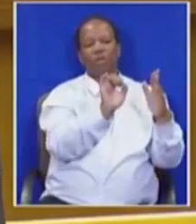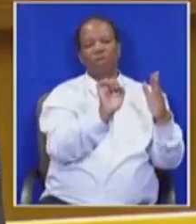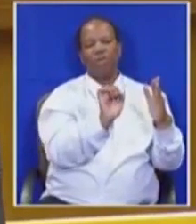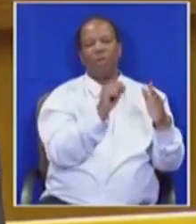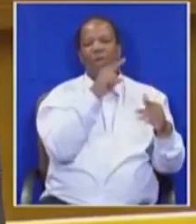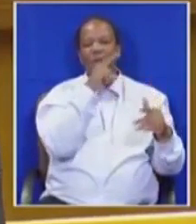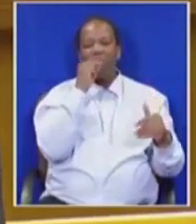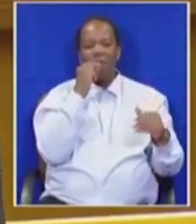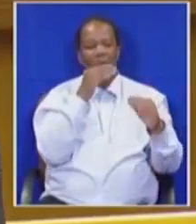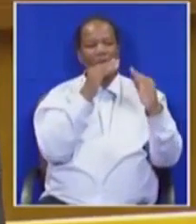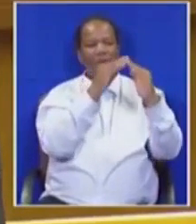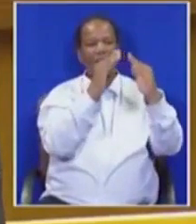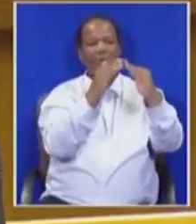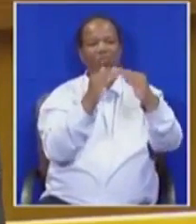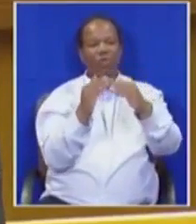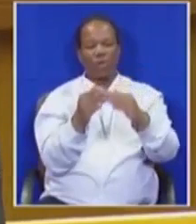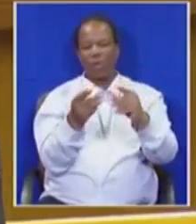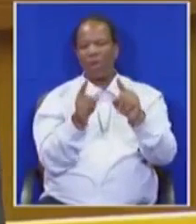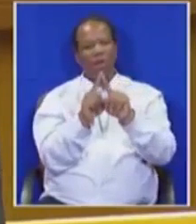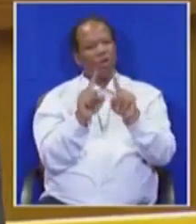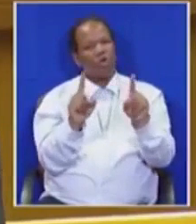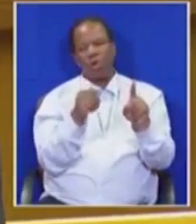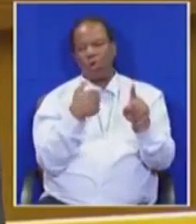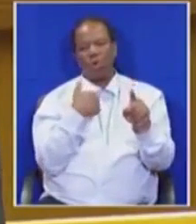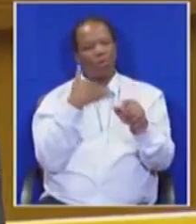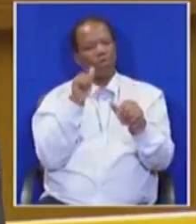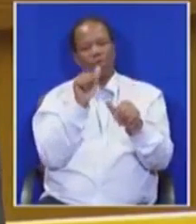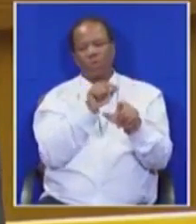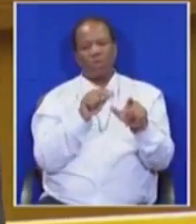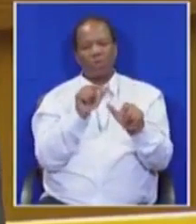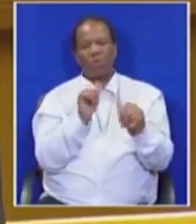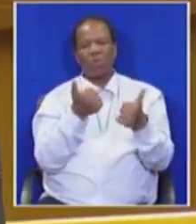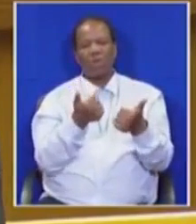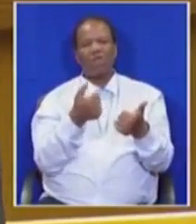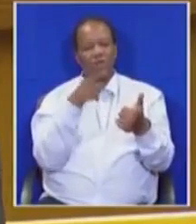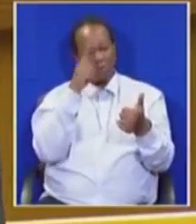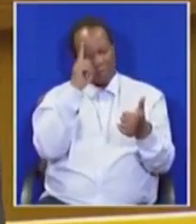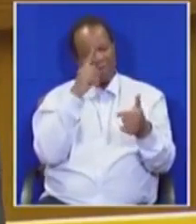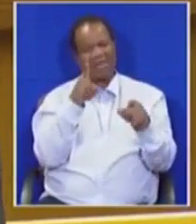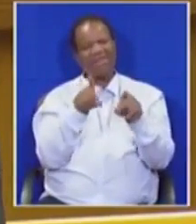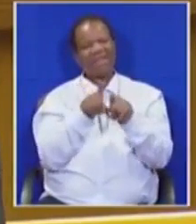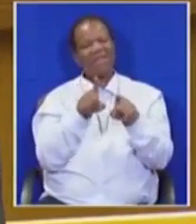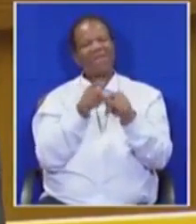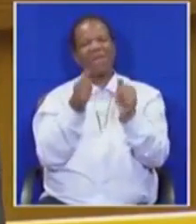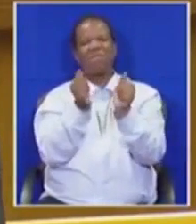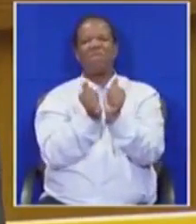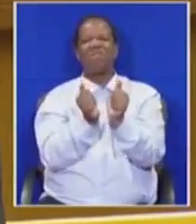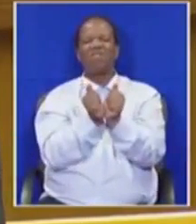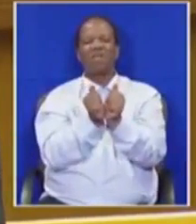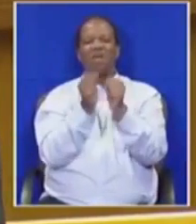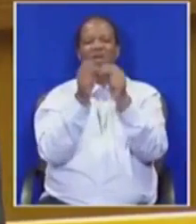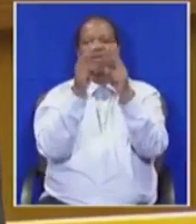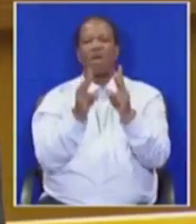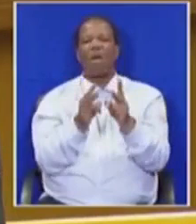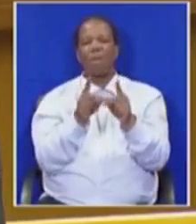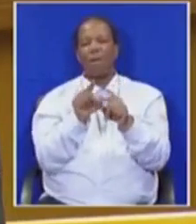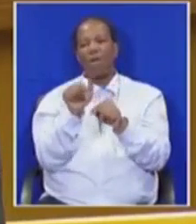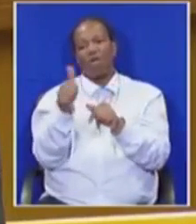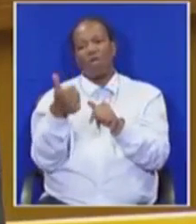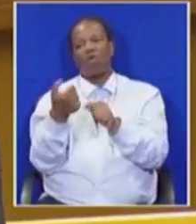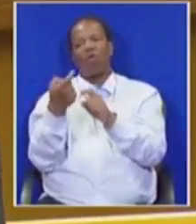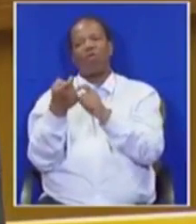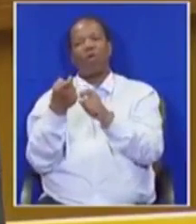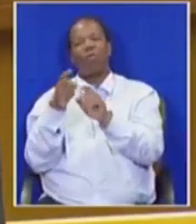township is not a settlement of human beings, it's a prison camp. Those who came in power in